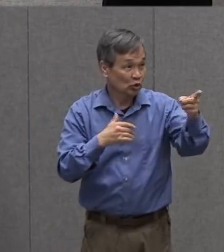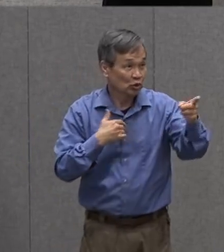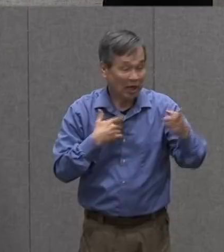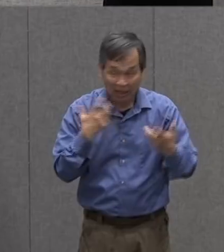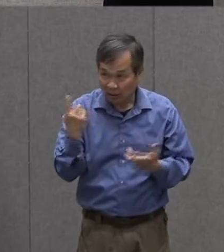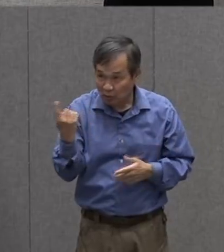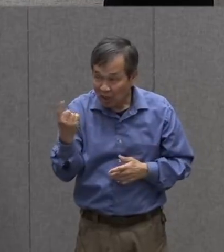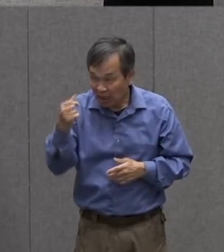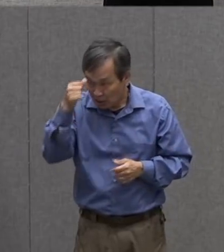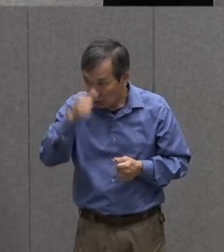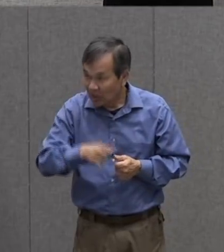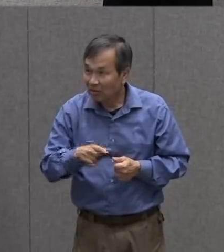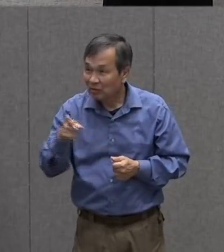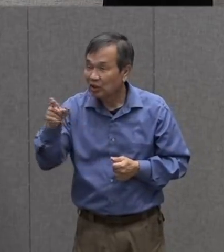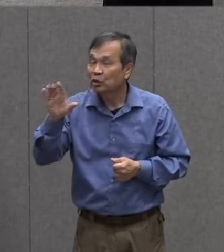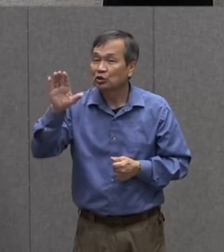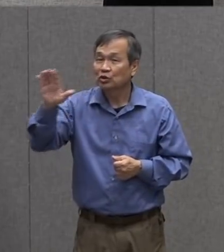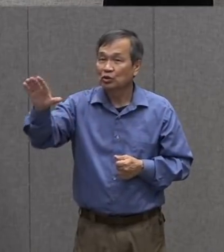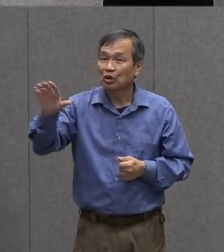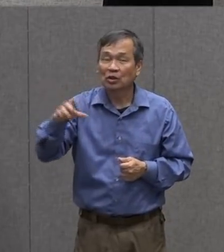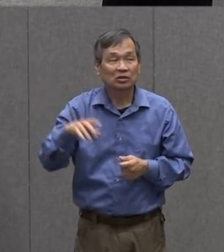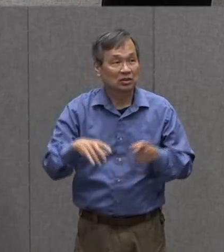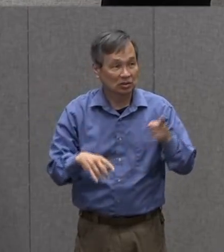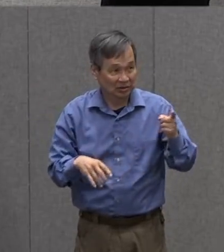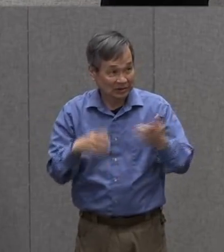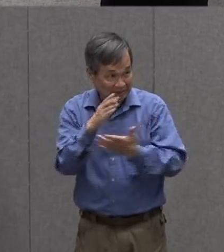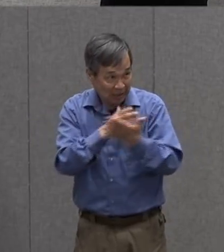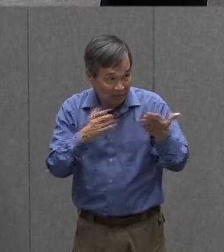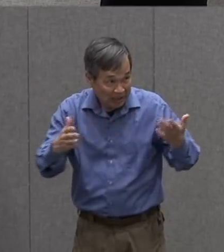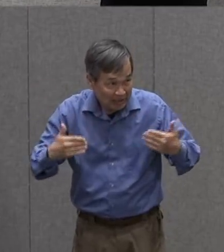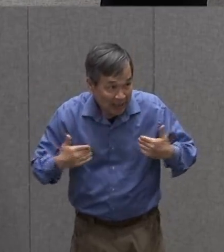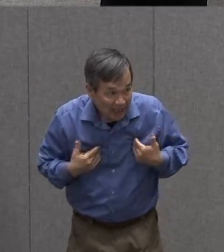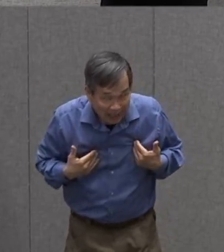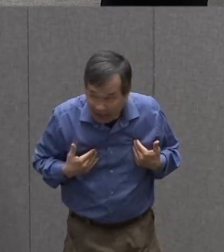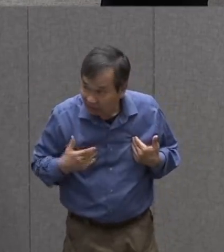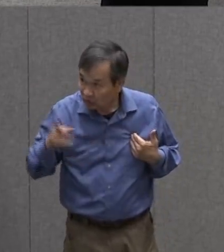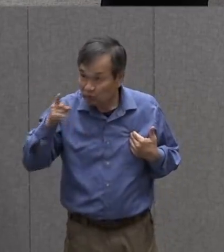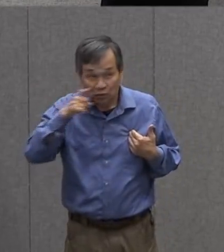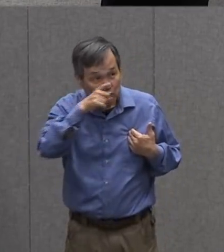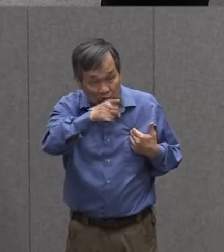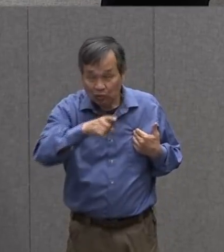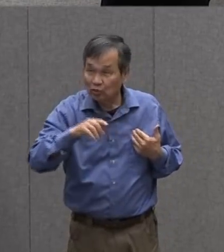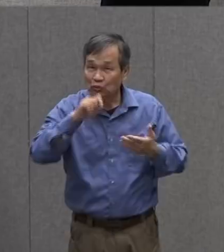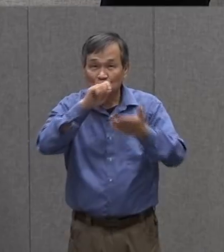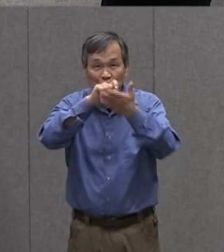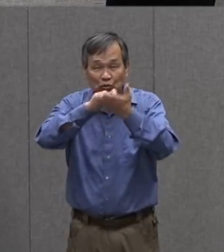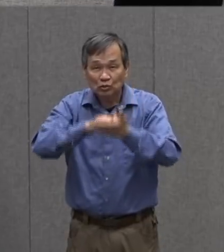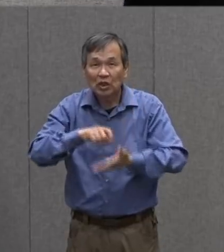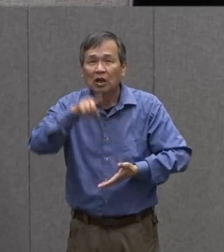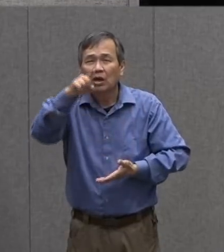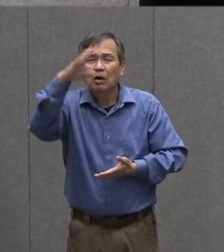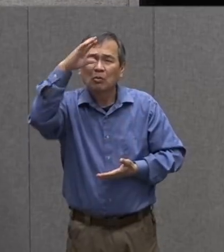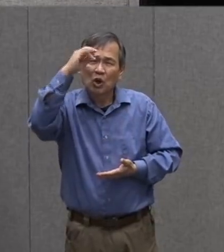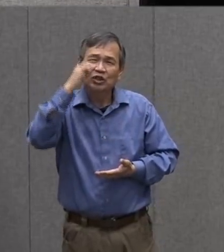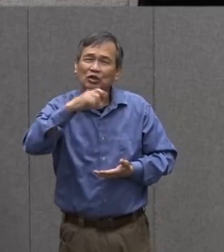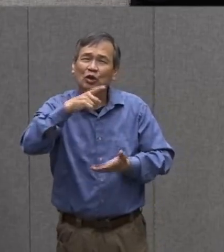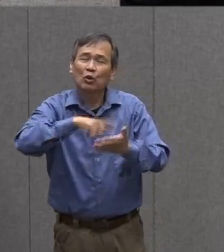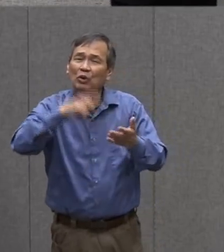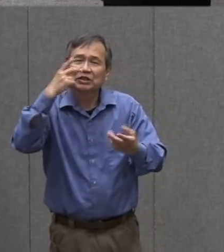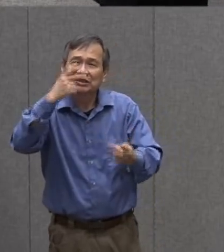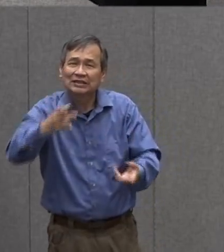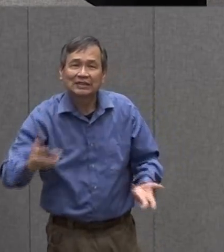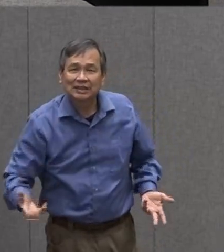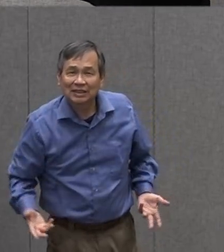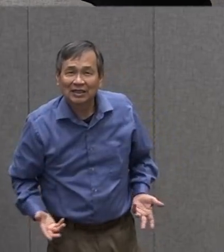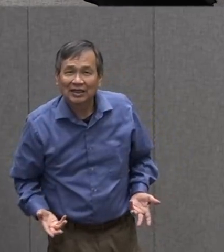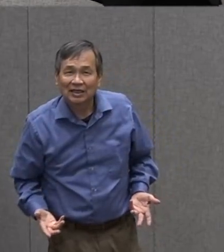i bet i wonder if your journal records some of the things that i have here boys and girls what do you see can you add things to